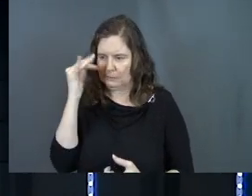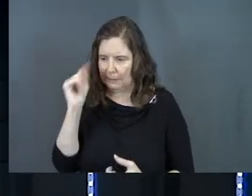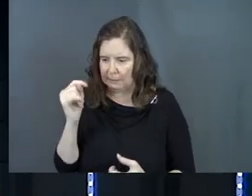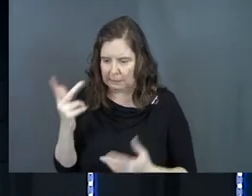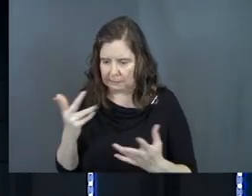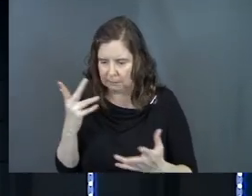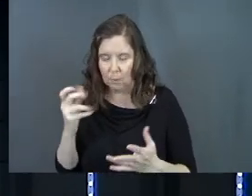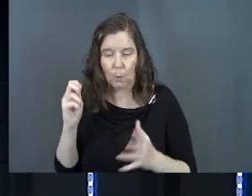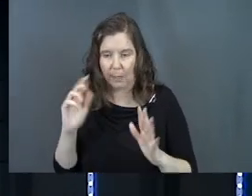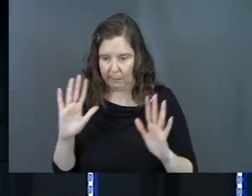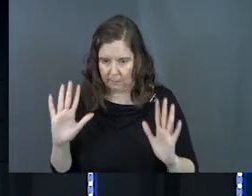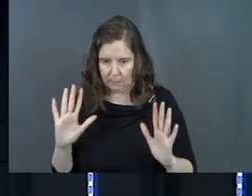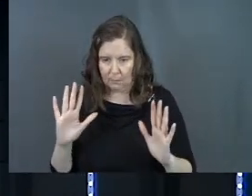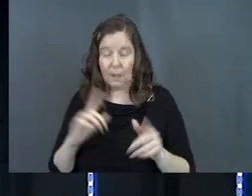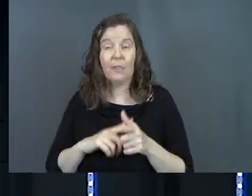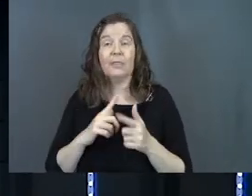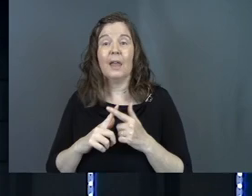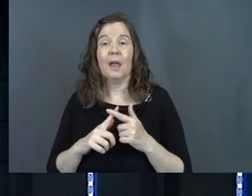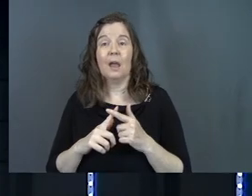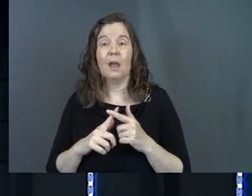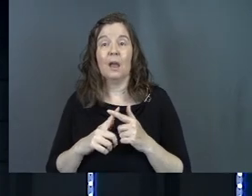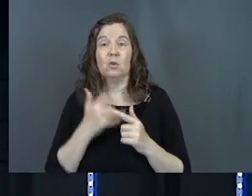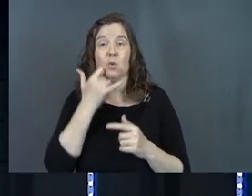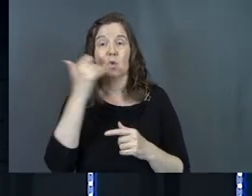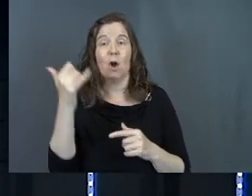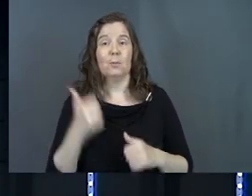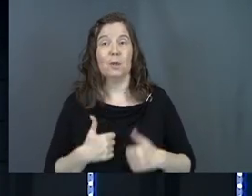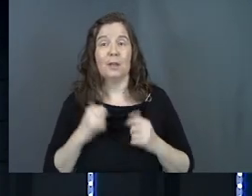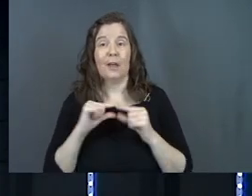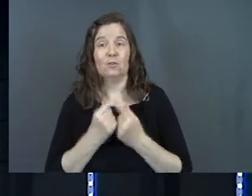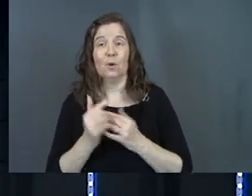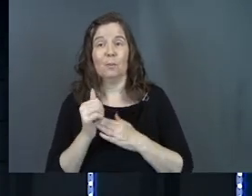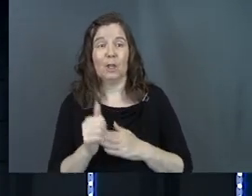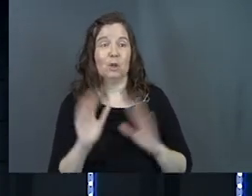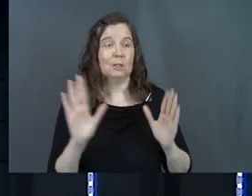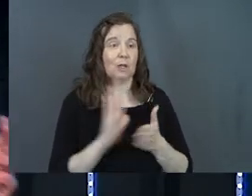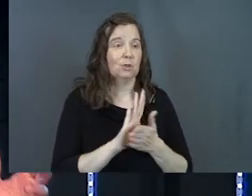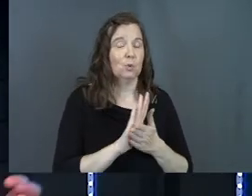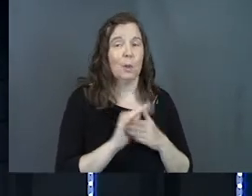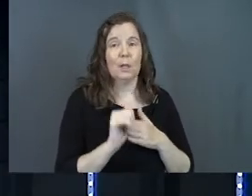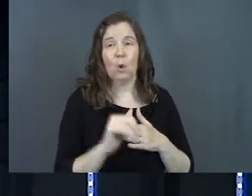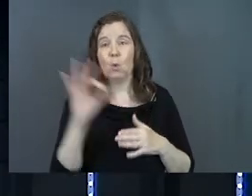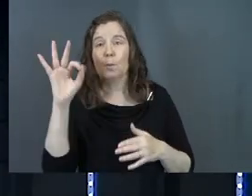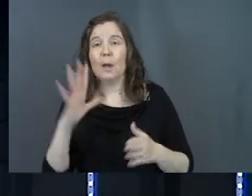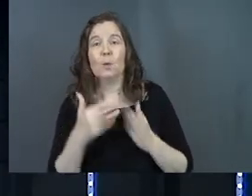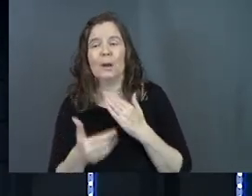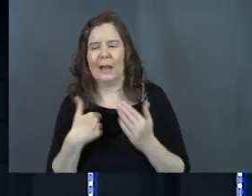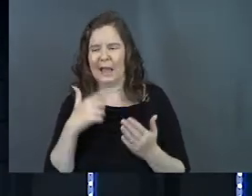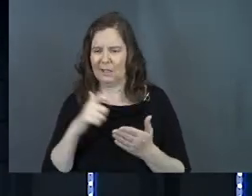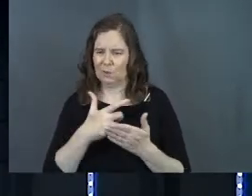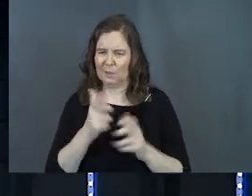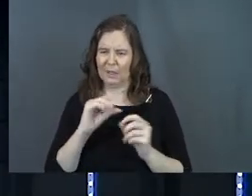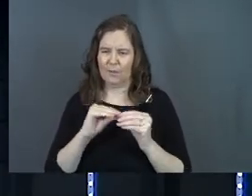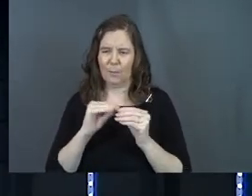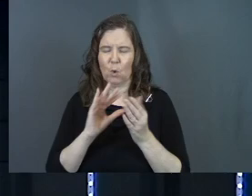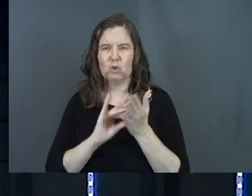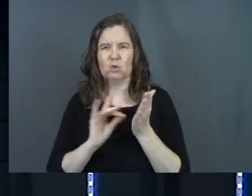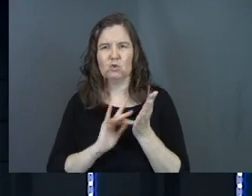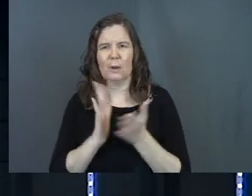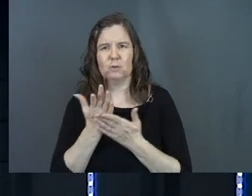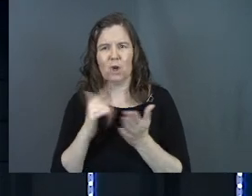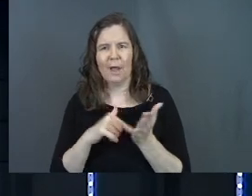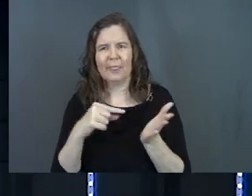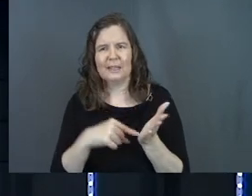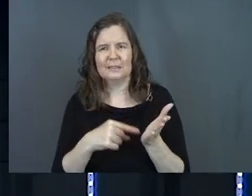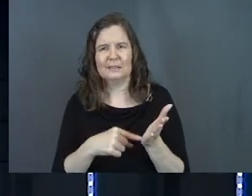understand it. Okay. Then you call up your life group leader and you call up your Sunday school leader, you call up your pastor and you say, I need you to give more scripture on